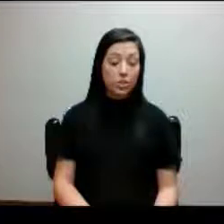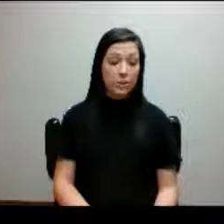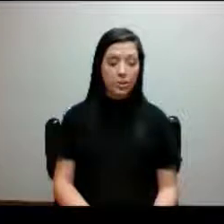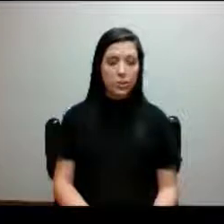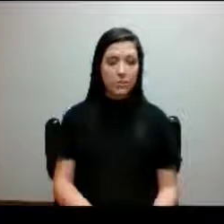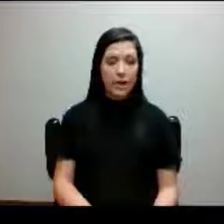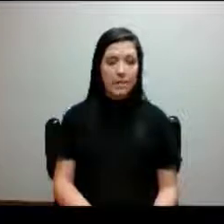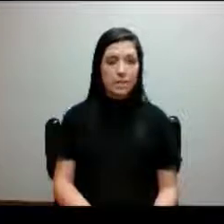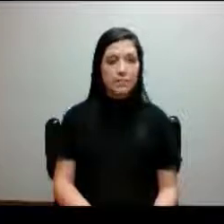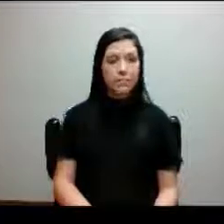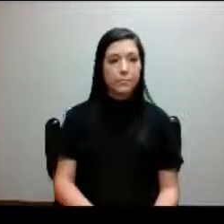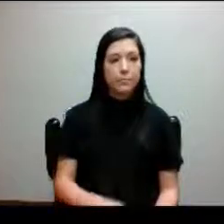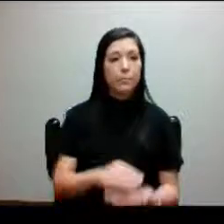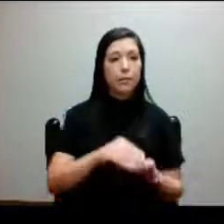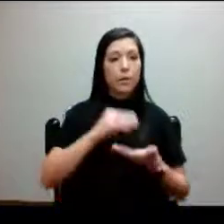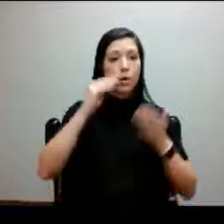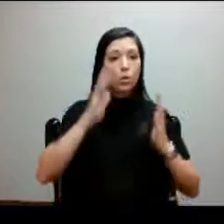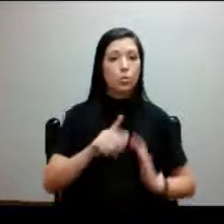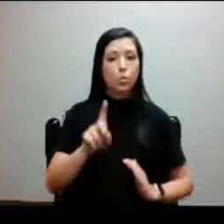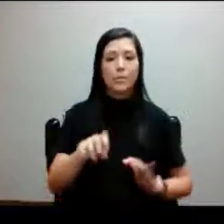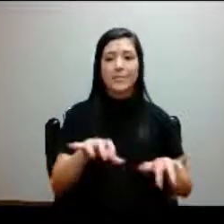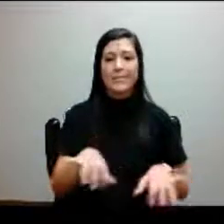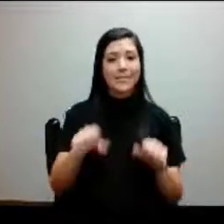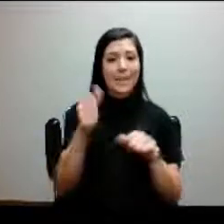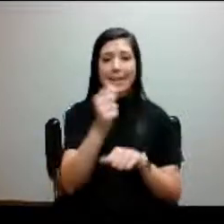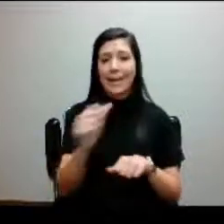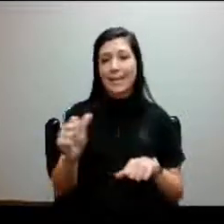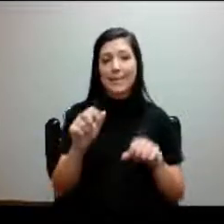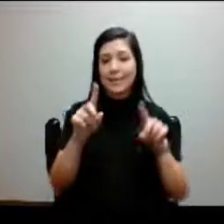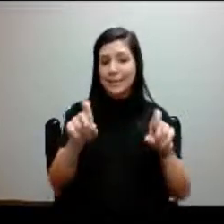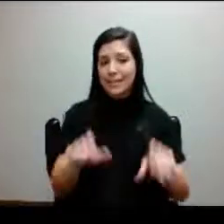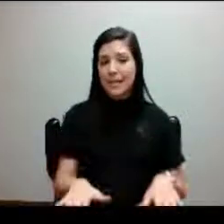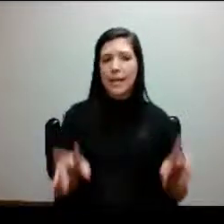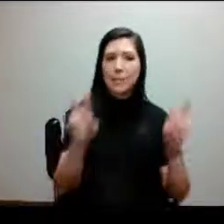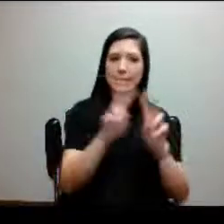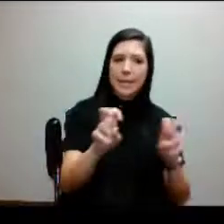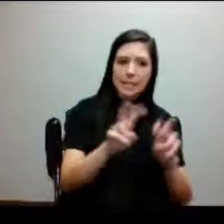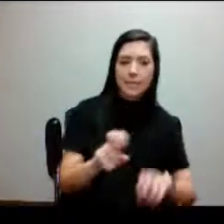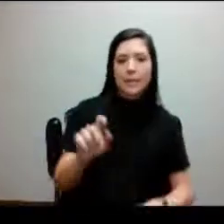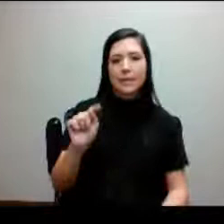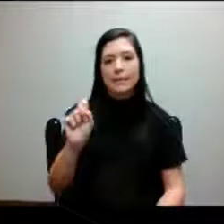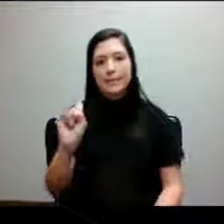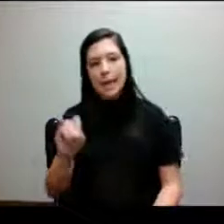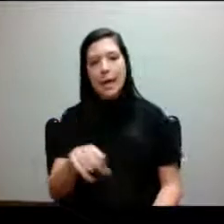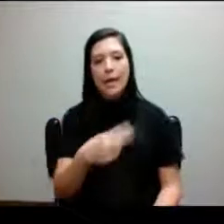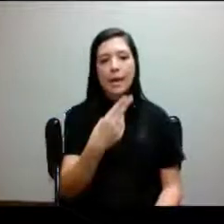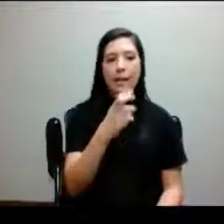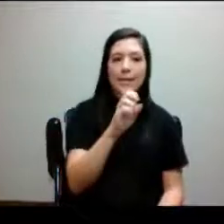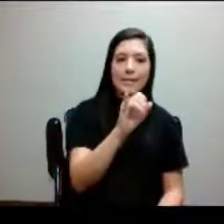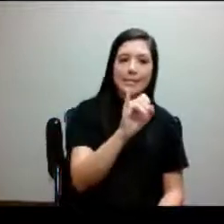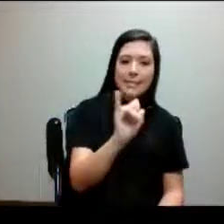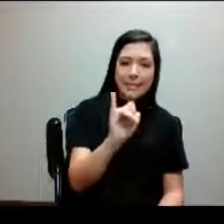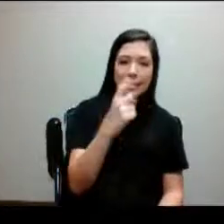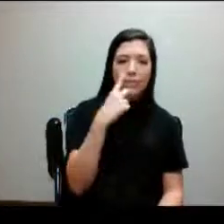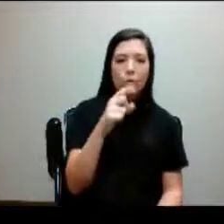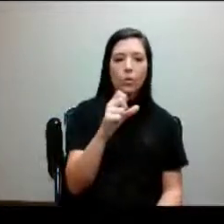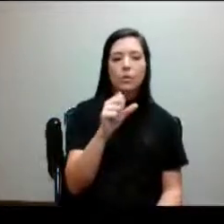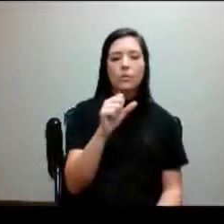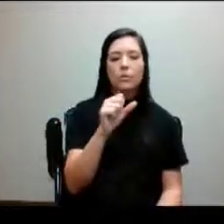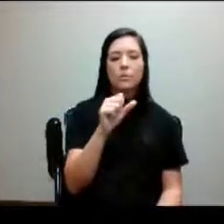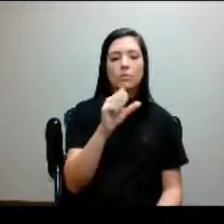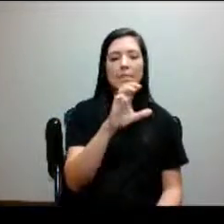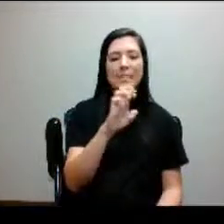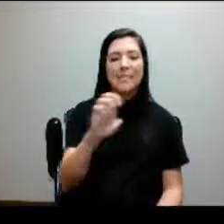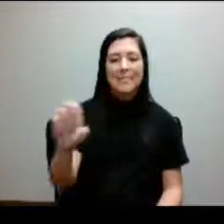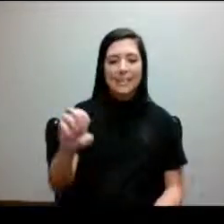Students that need to take any number of exams or assessments, the TSI, the HESI for our CEE students that need